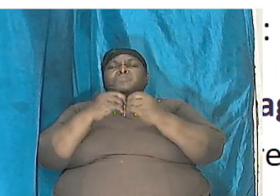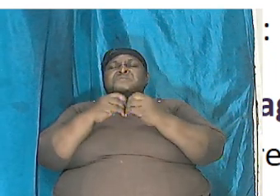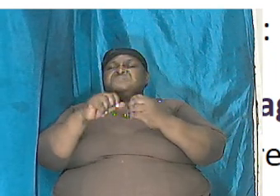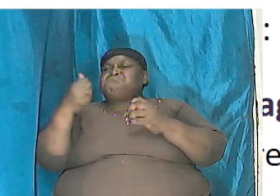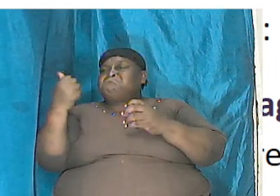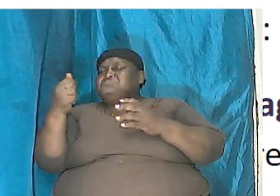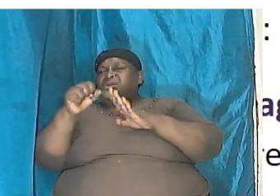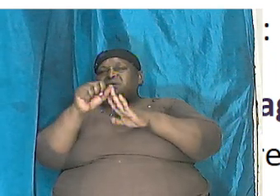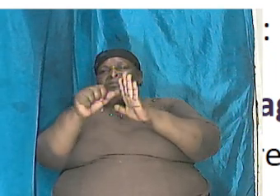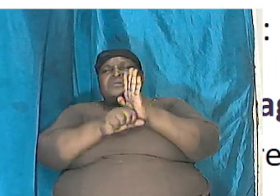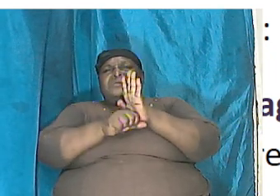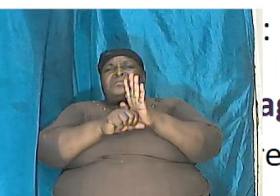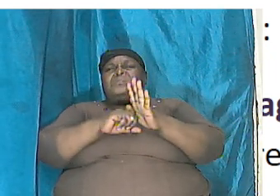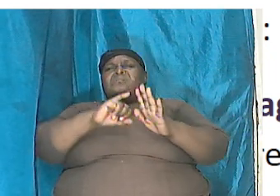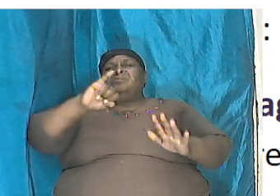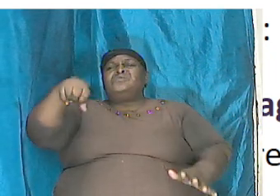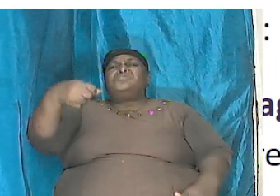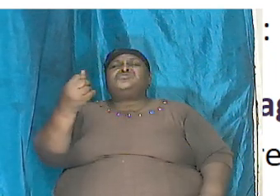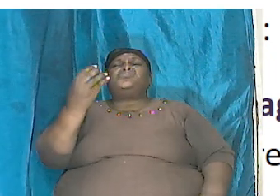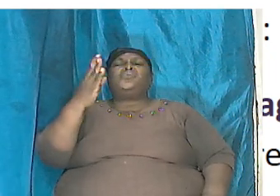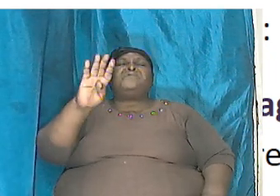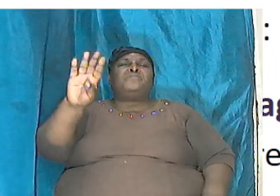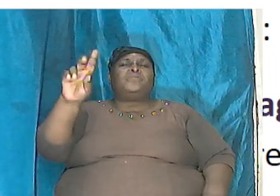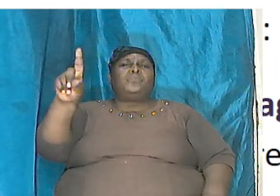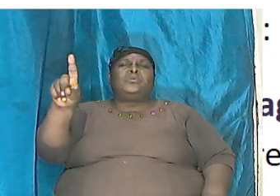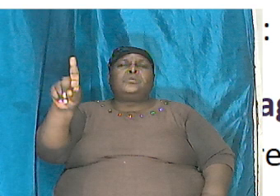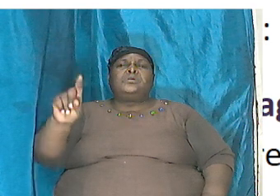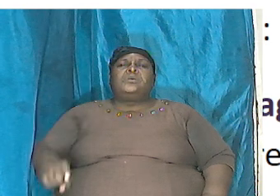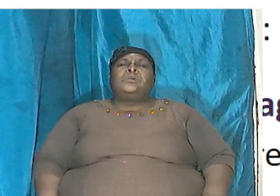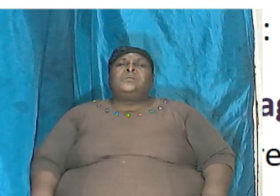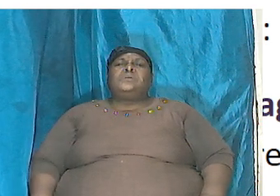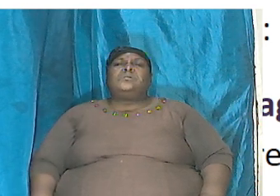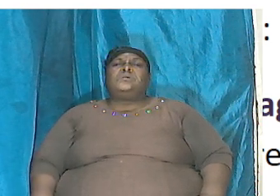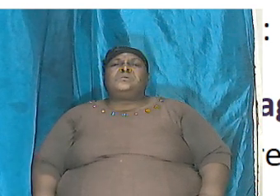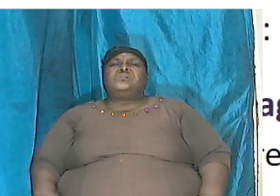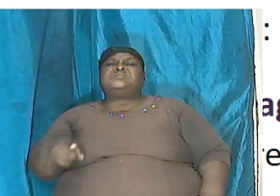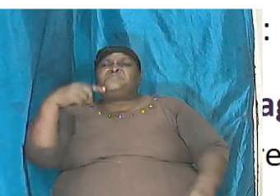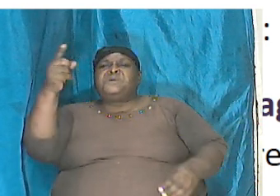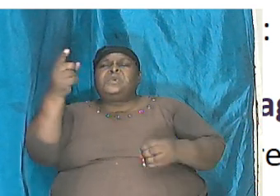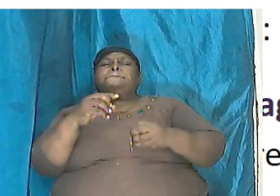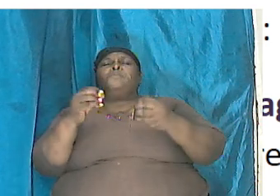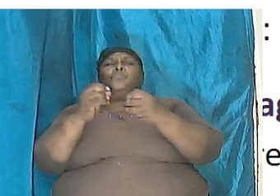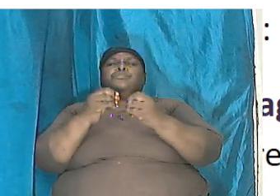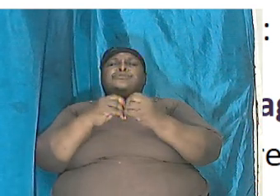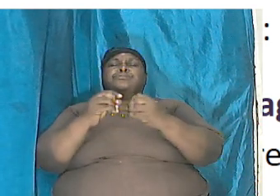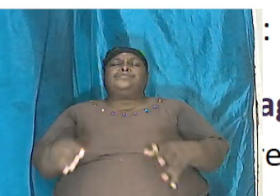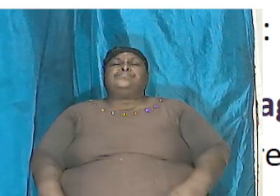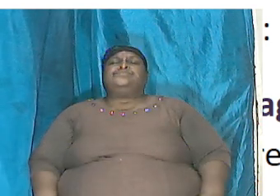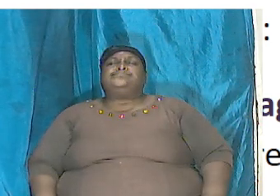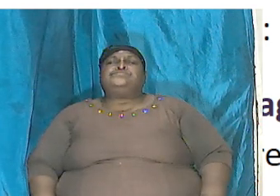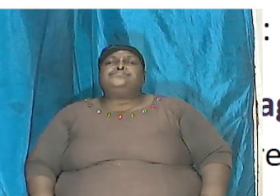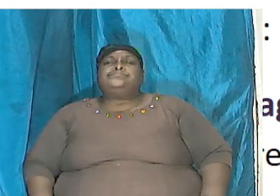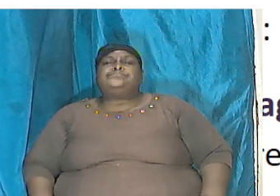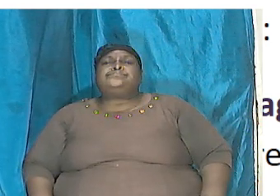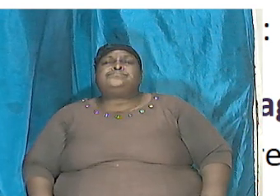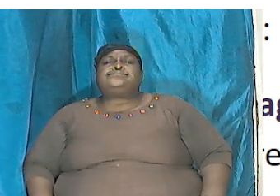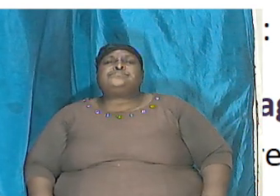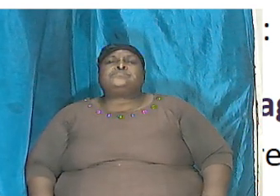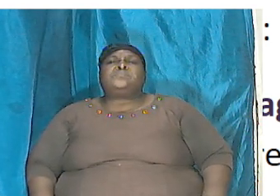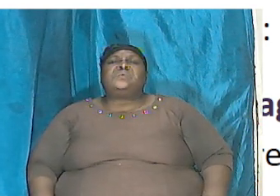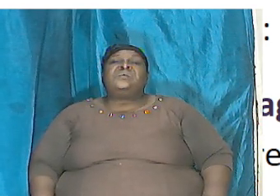which is Job 41 and it gives further description and let me tell you the